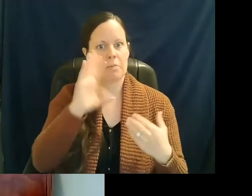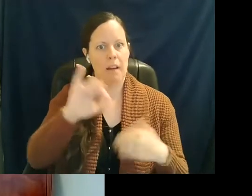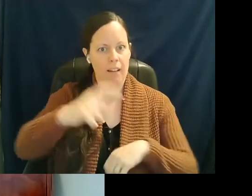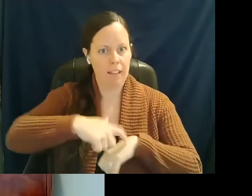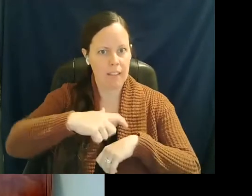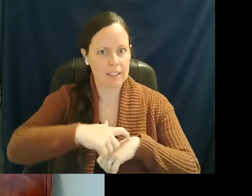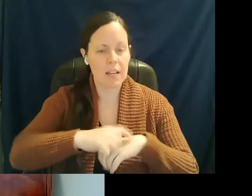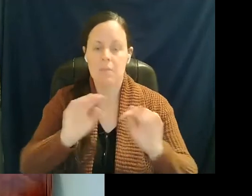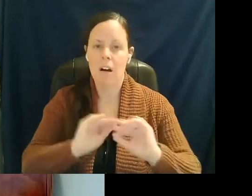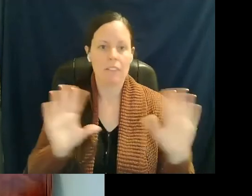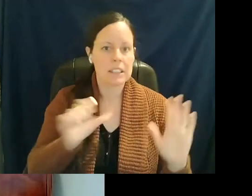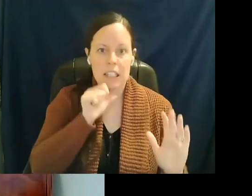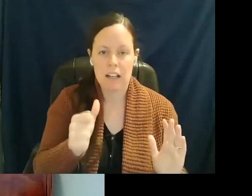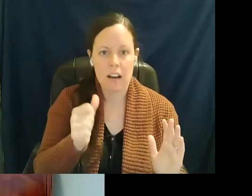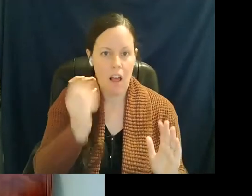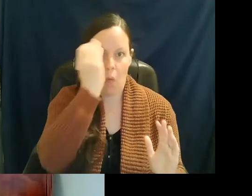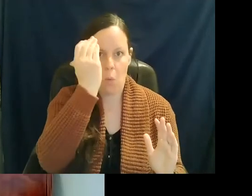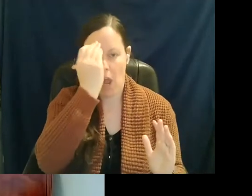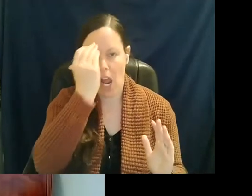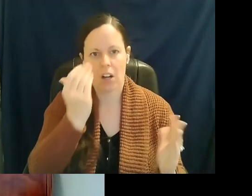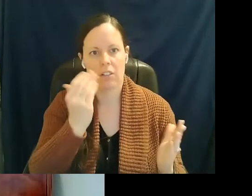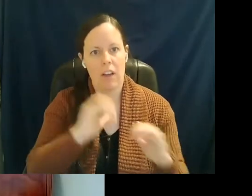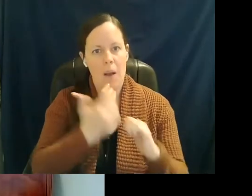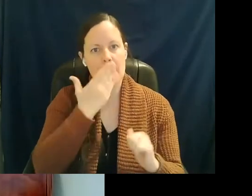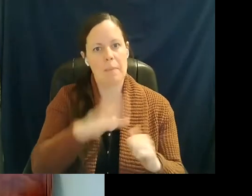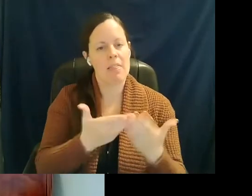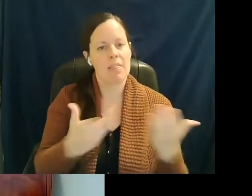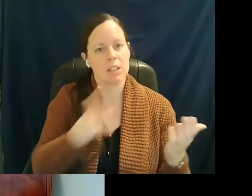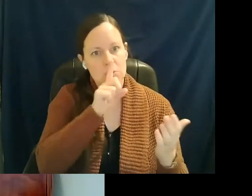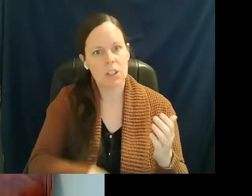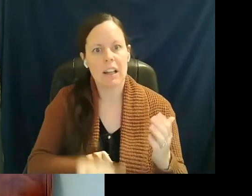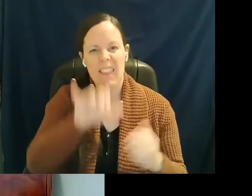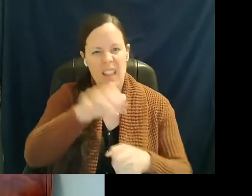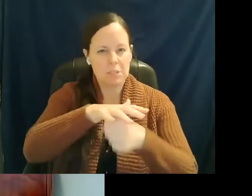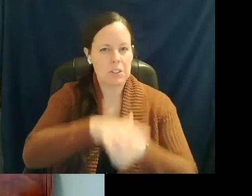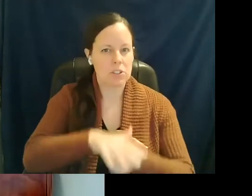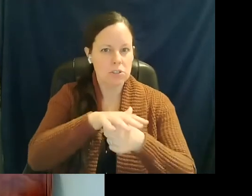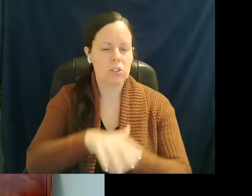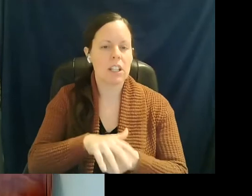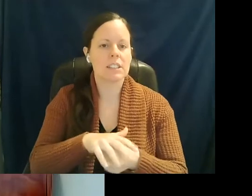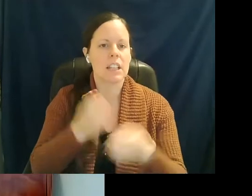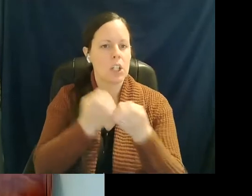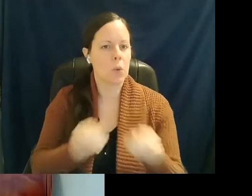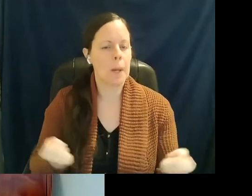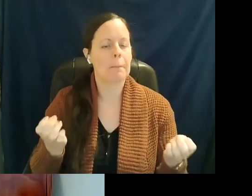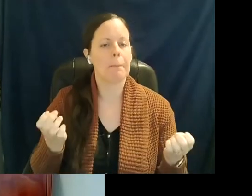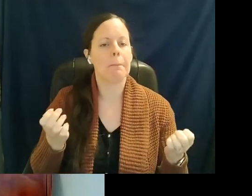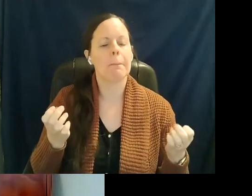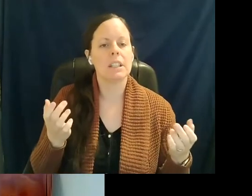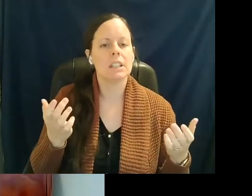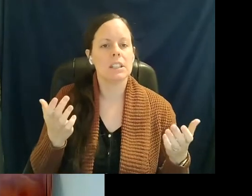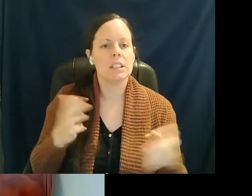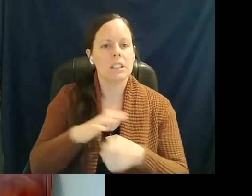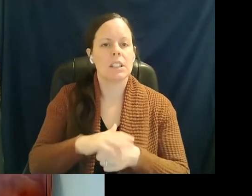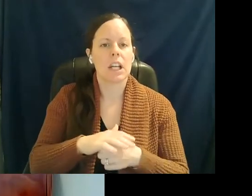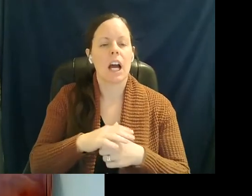we weren't aware of how bad things were. So that's been a stress, stress on our equipment, our personal